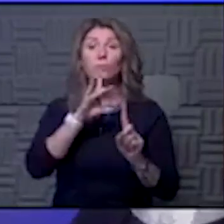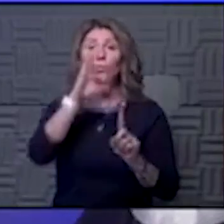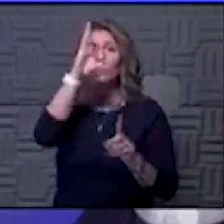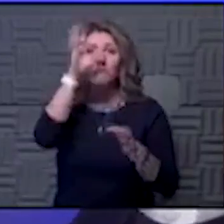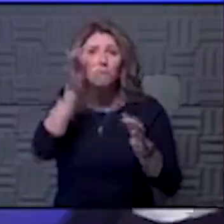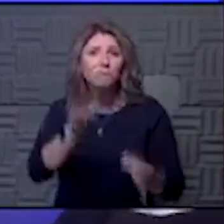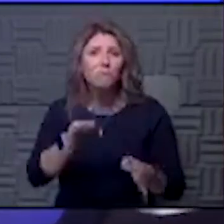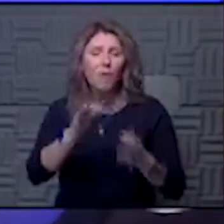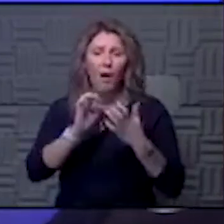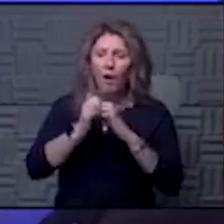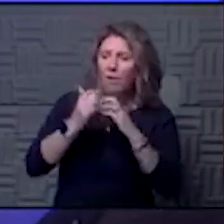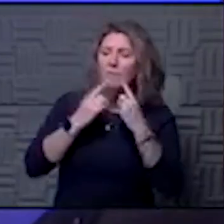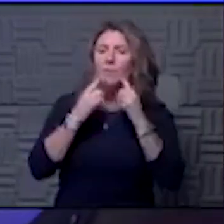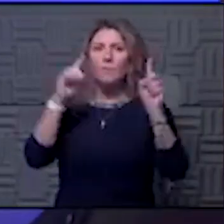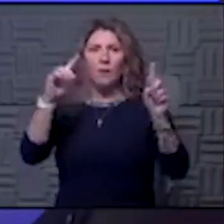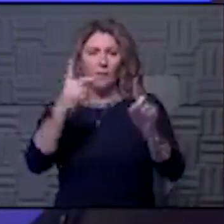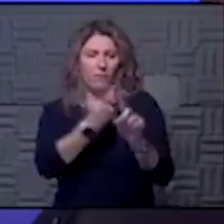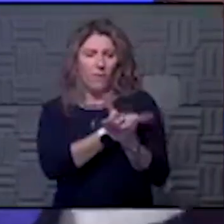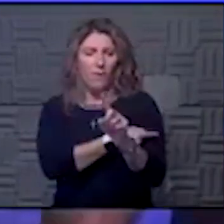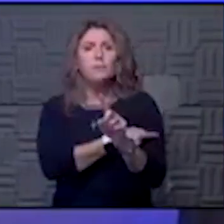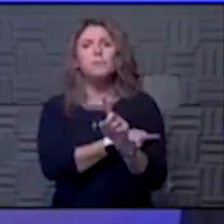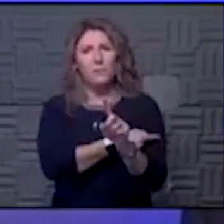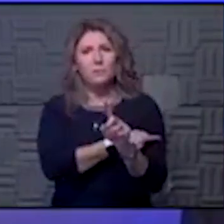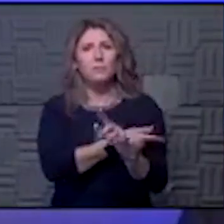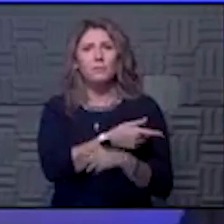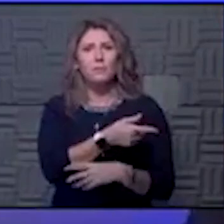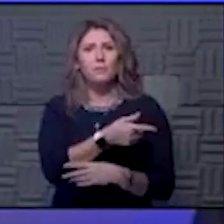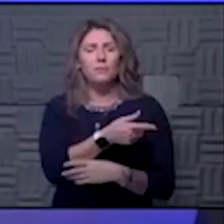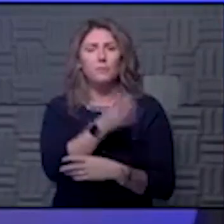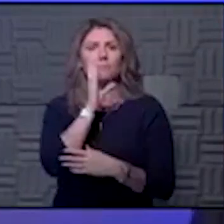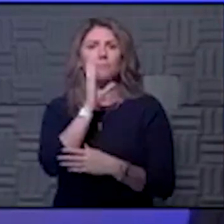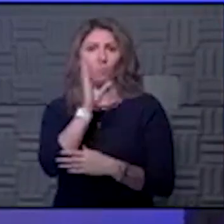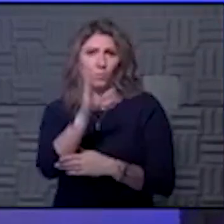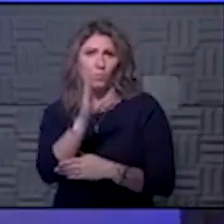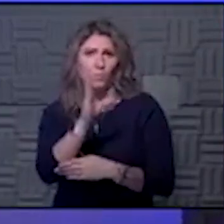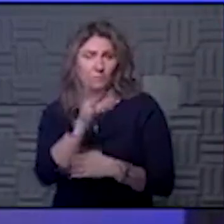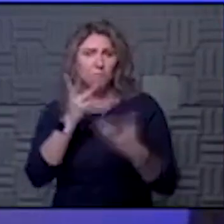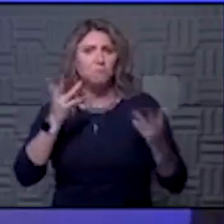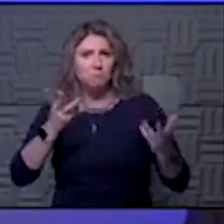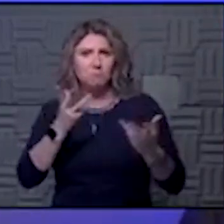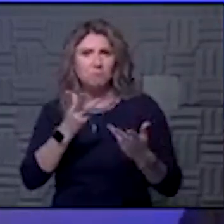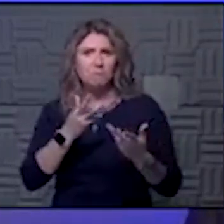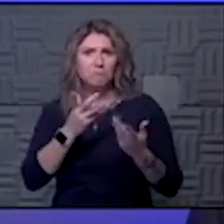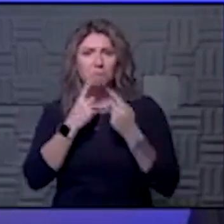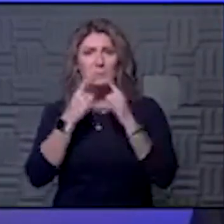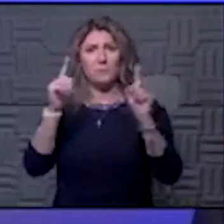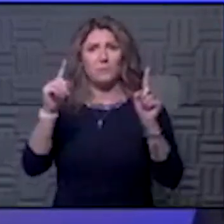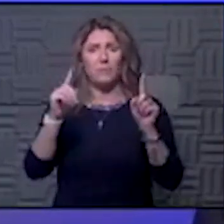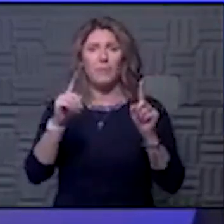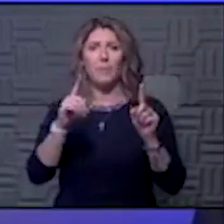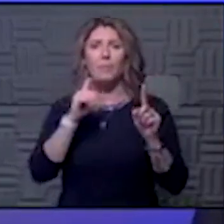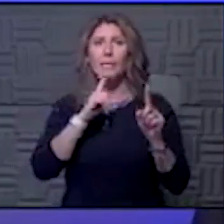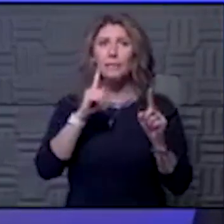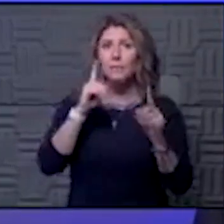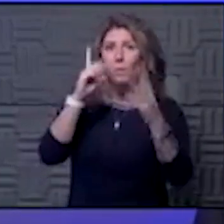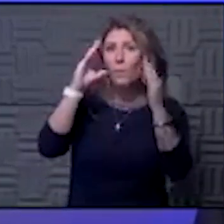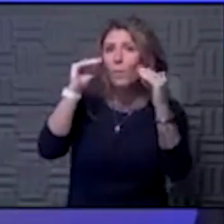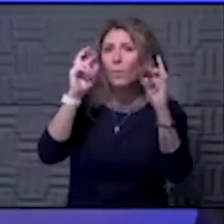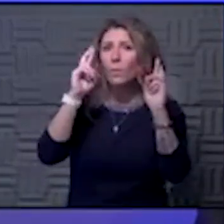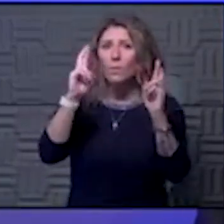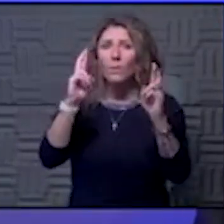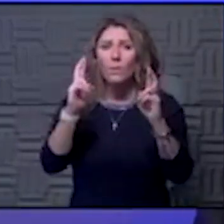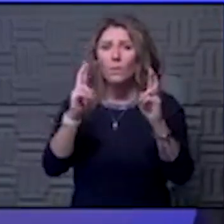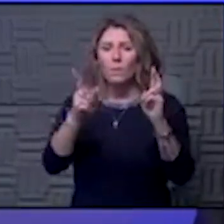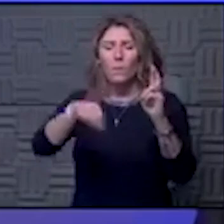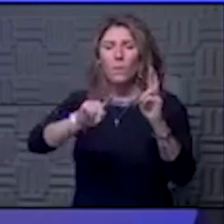how effective the vaccine is. And it is anticipated that those